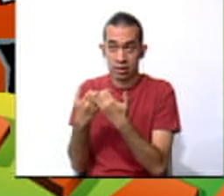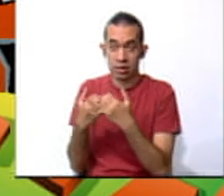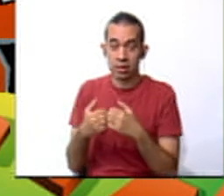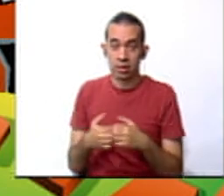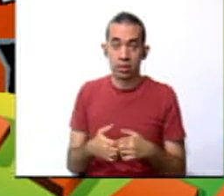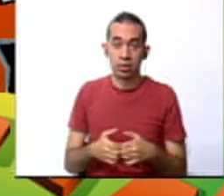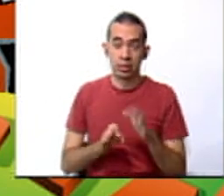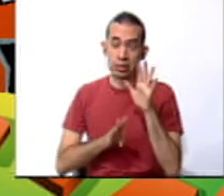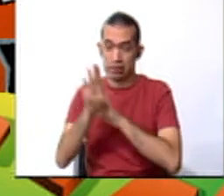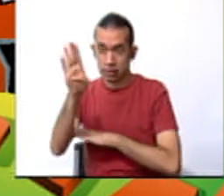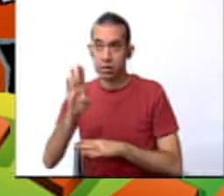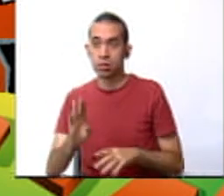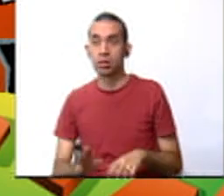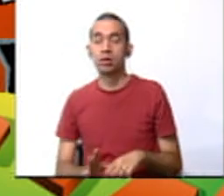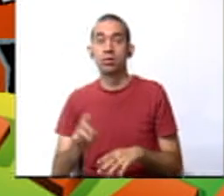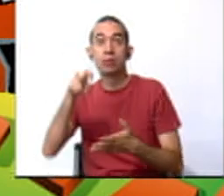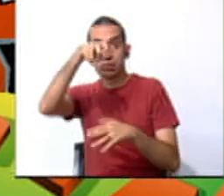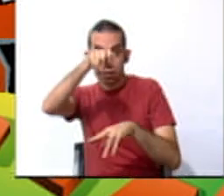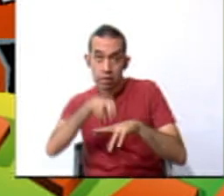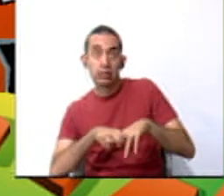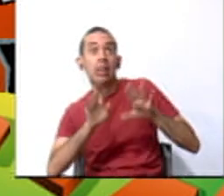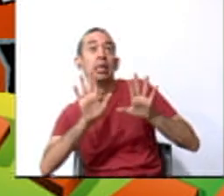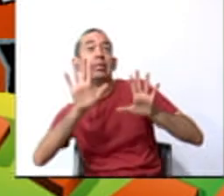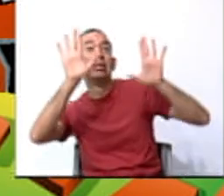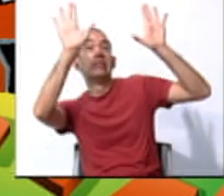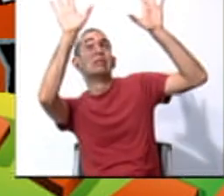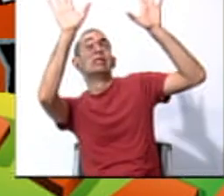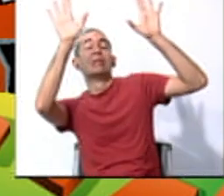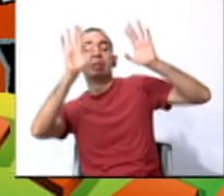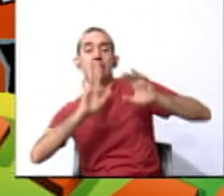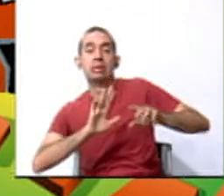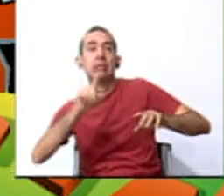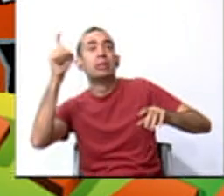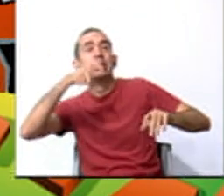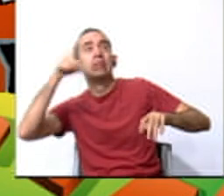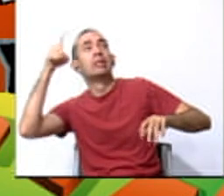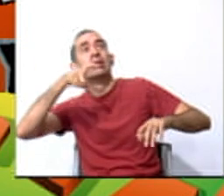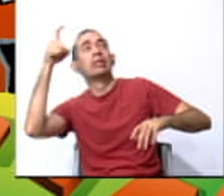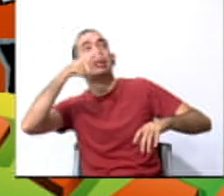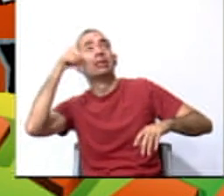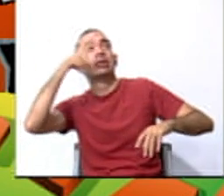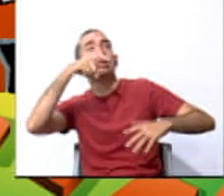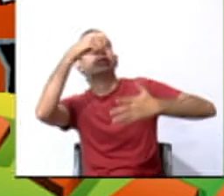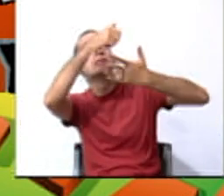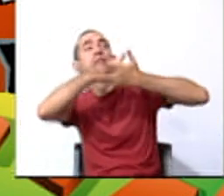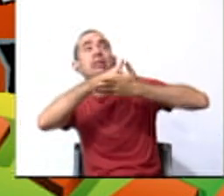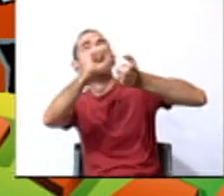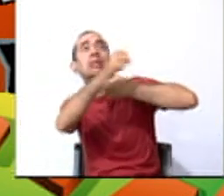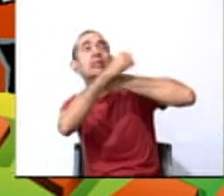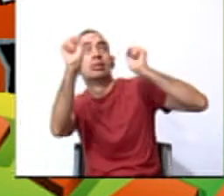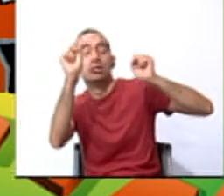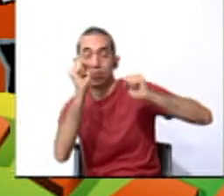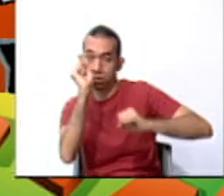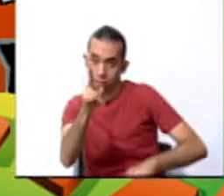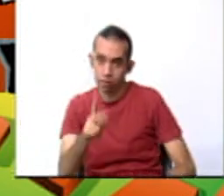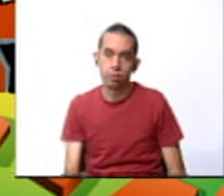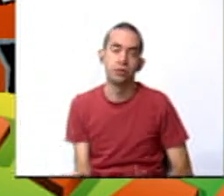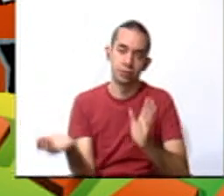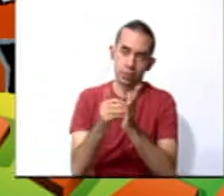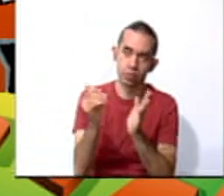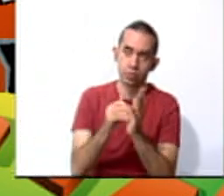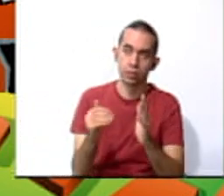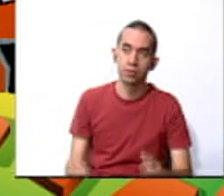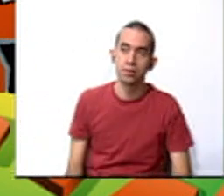and put your hands up in the air like you need someone to rescue you. Okay. Once again,